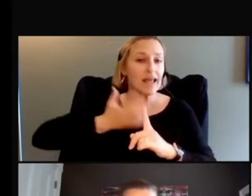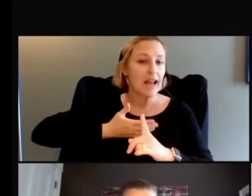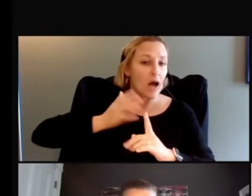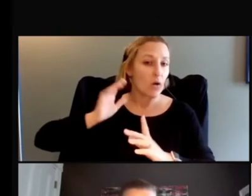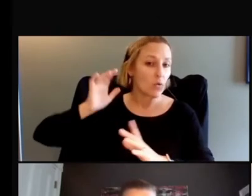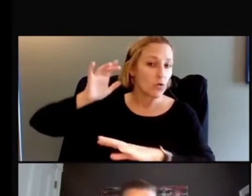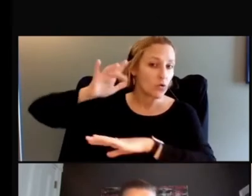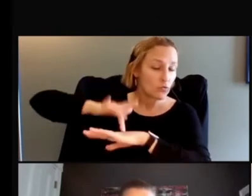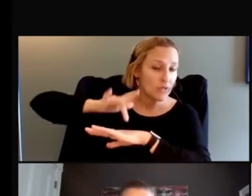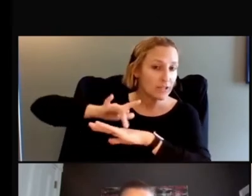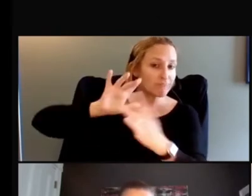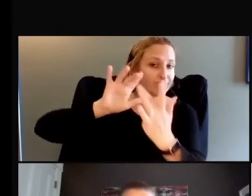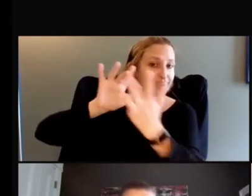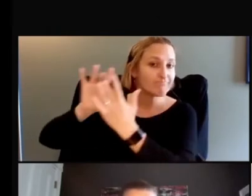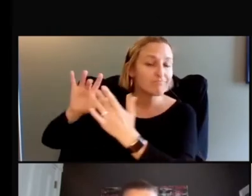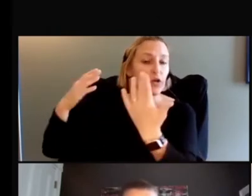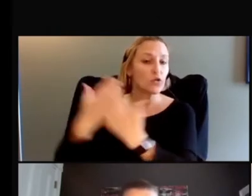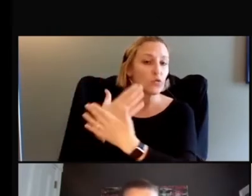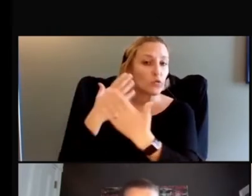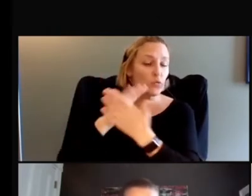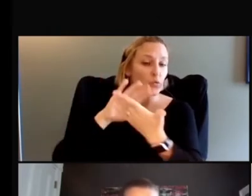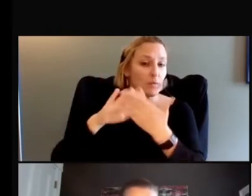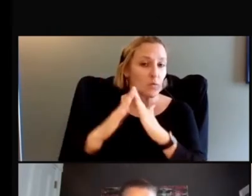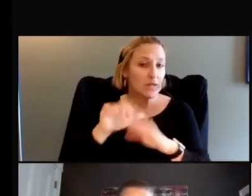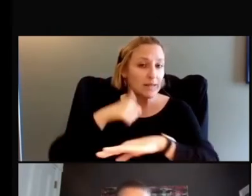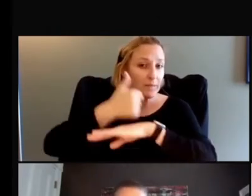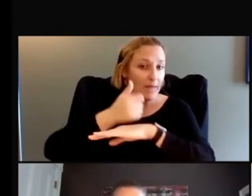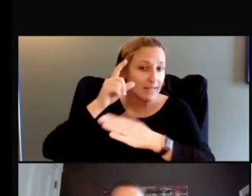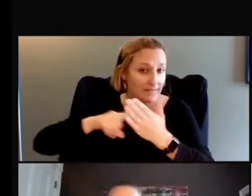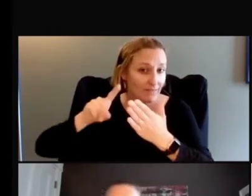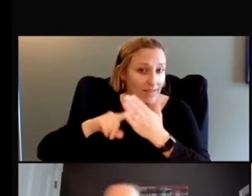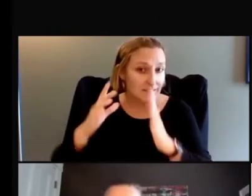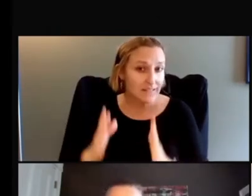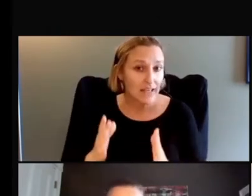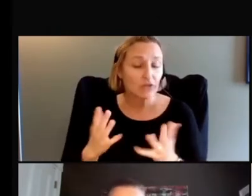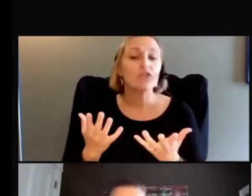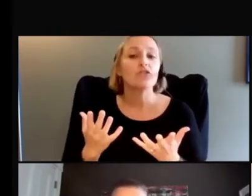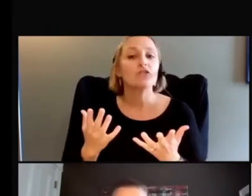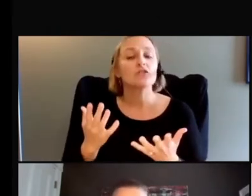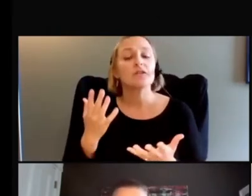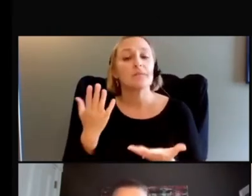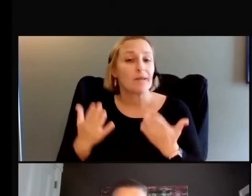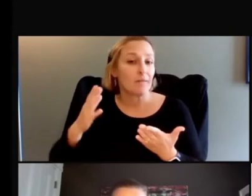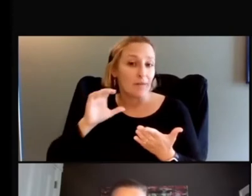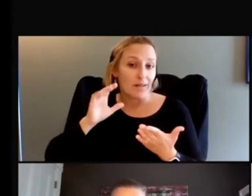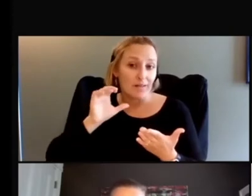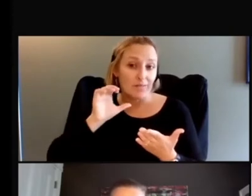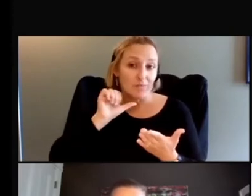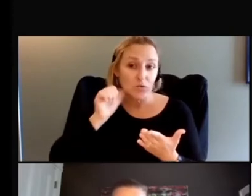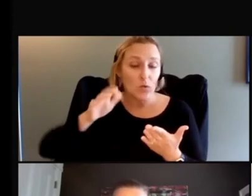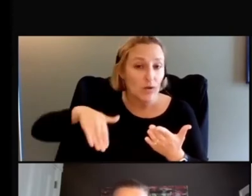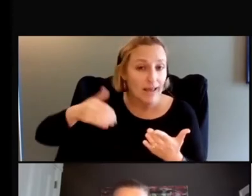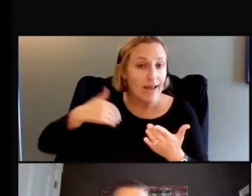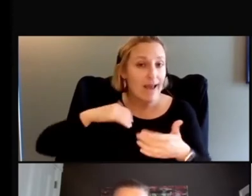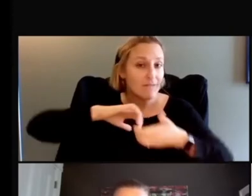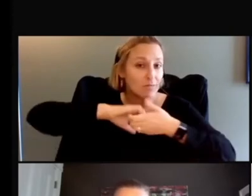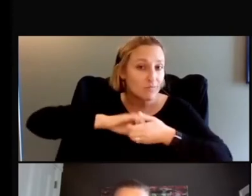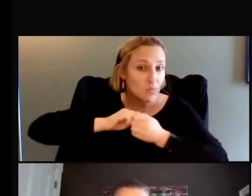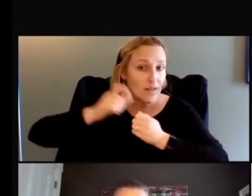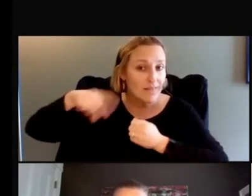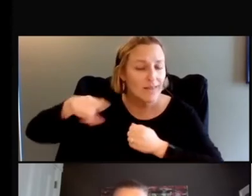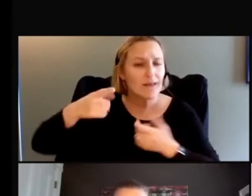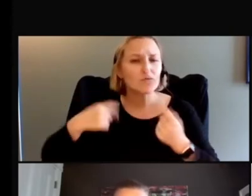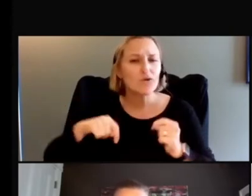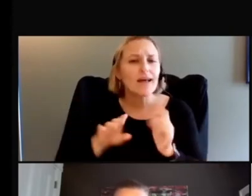to new community-based investigators that we don't already have partnerships with and help develop this network of investigators that